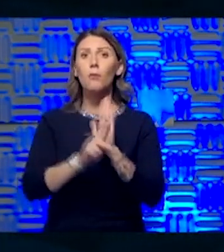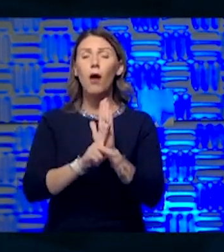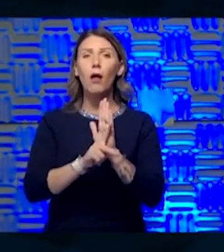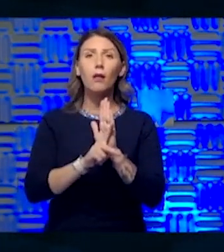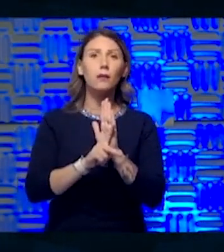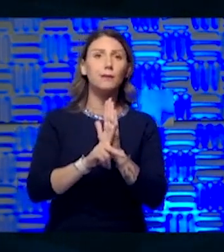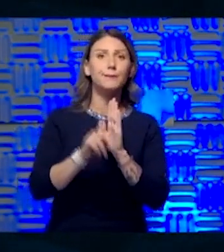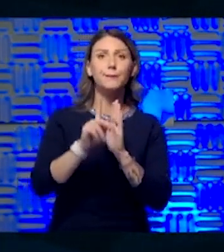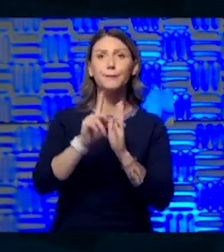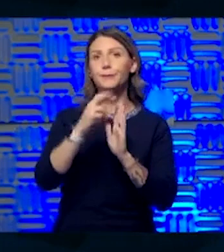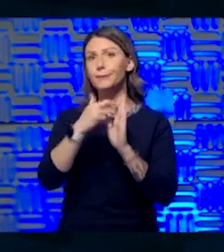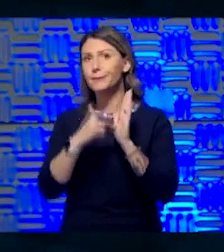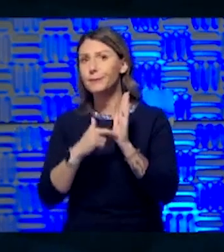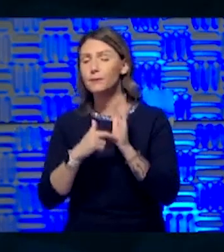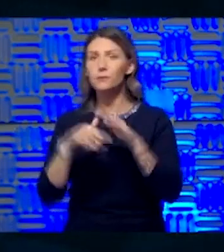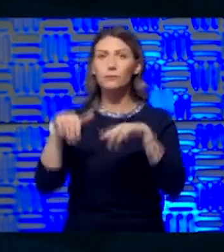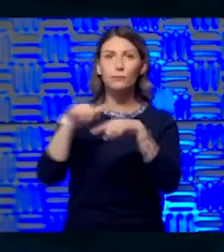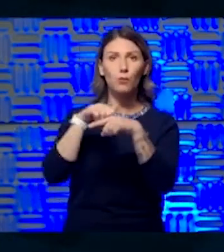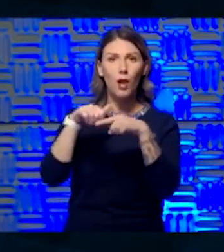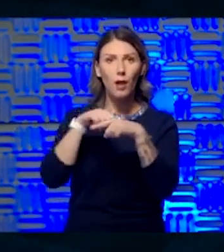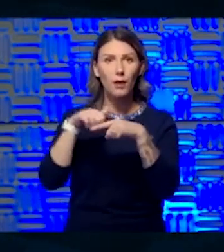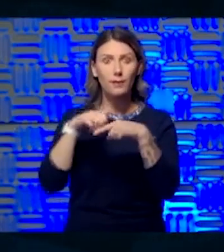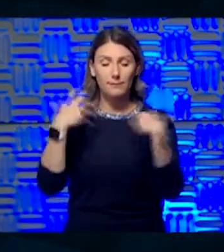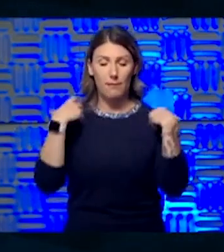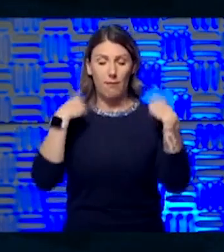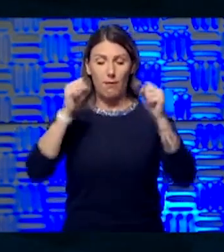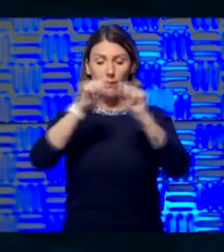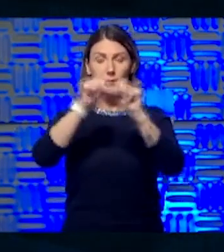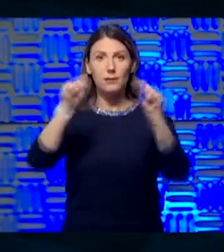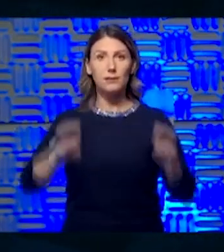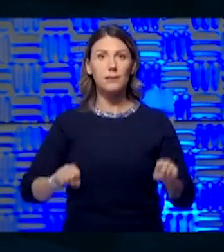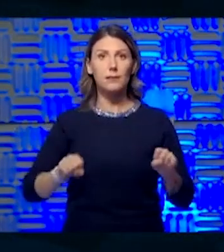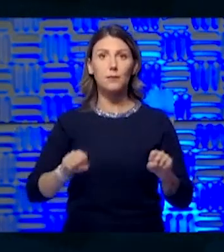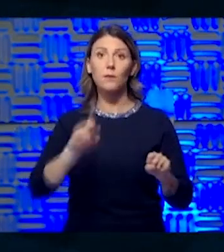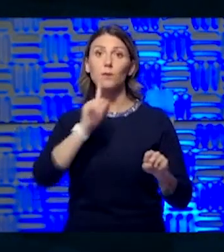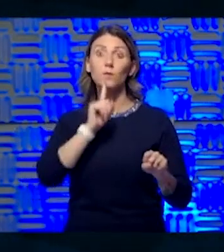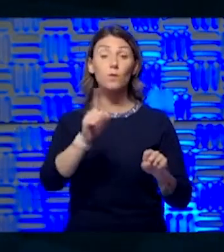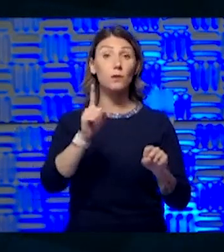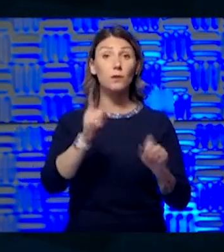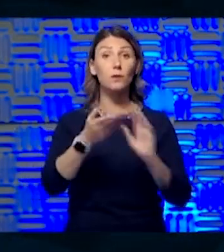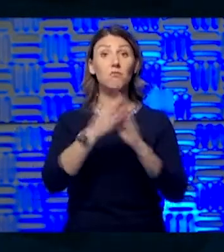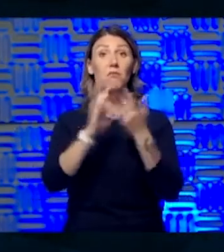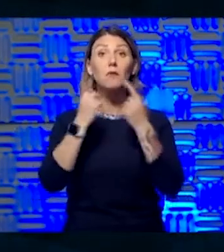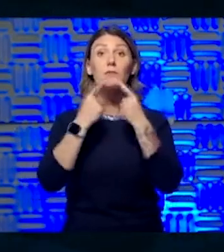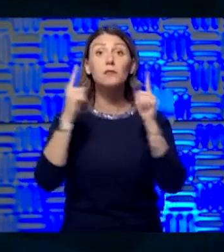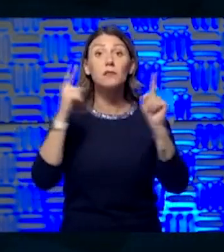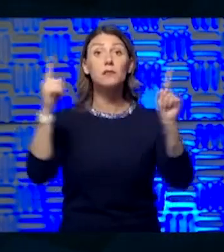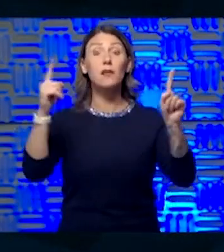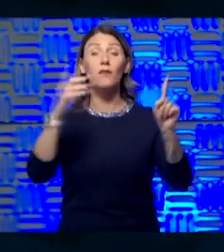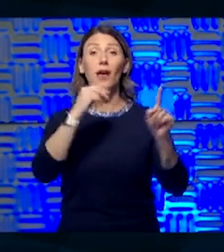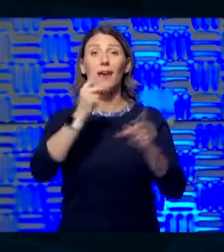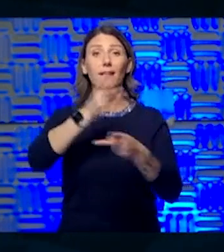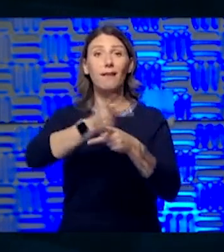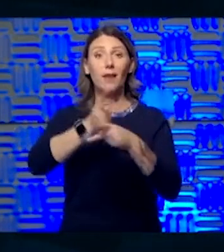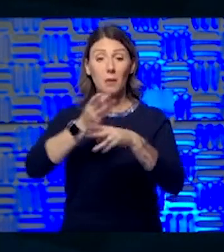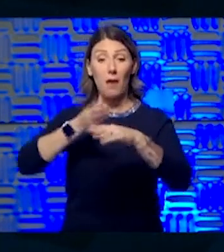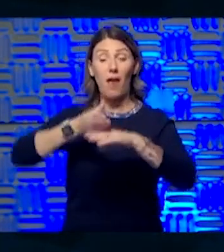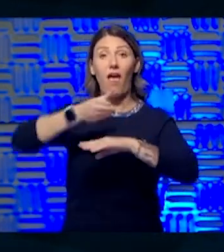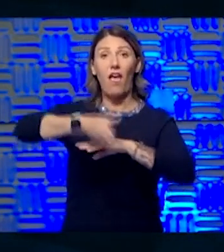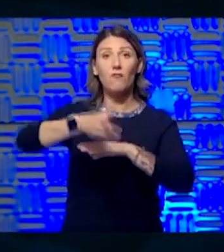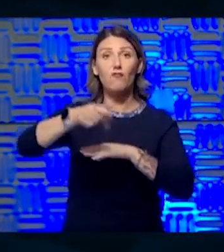or practices has the health system taken on that has worked so well it will keep after the pandemic is over?